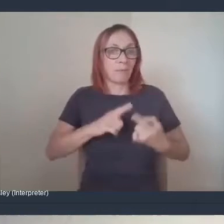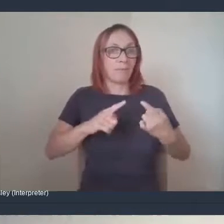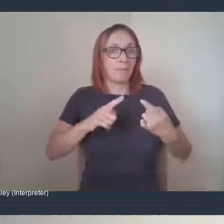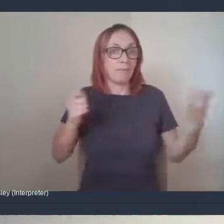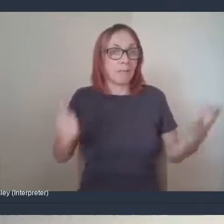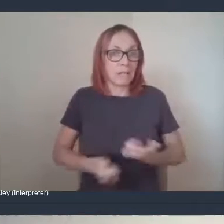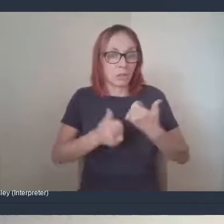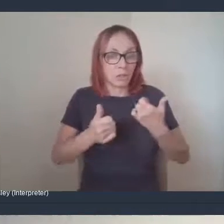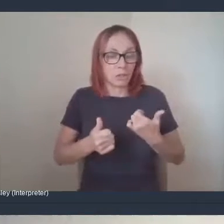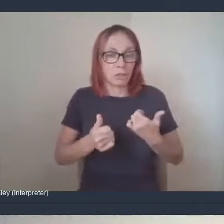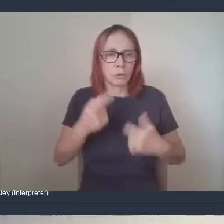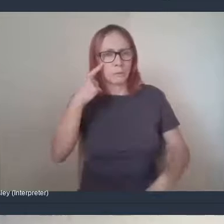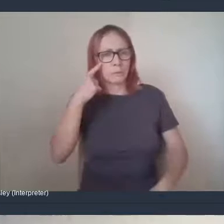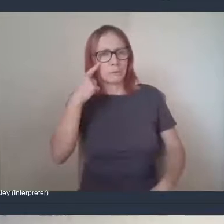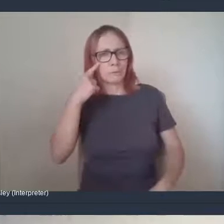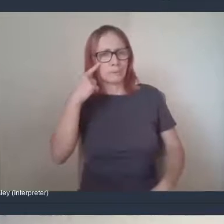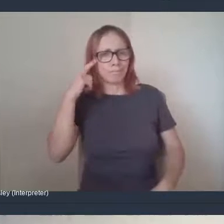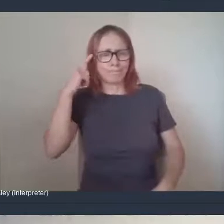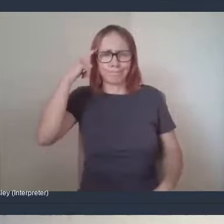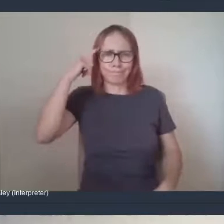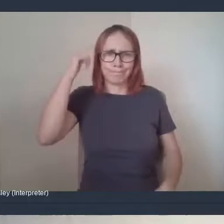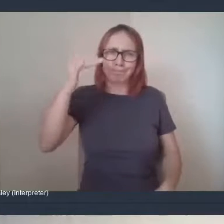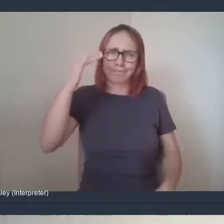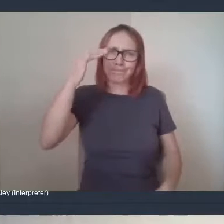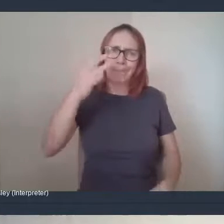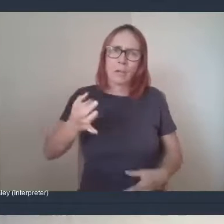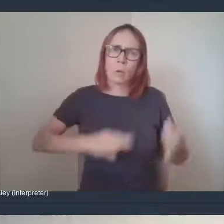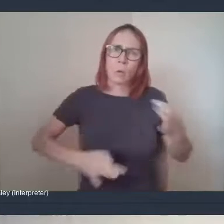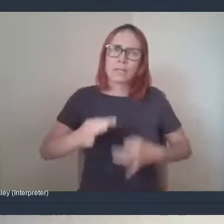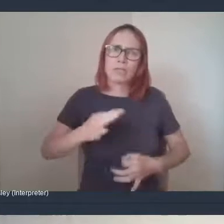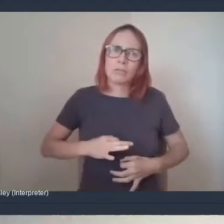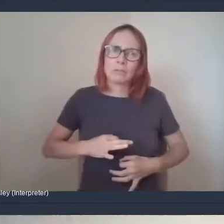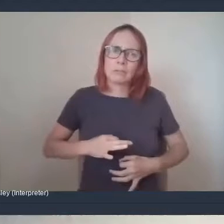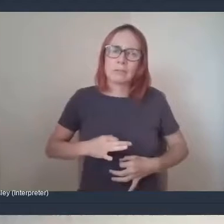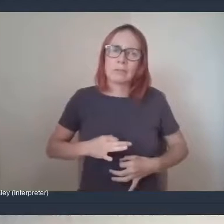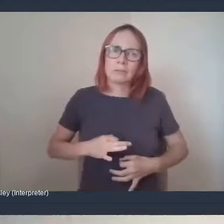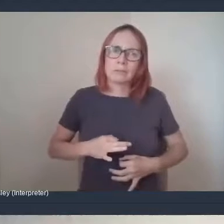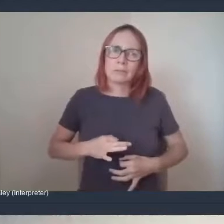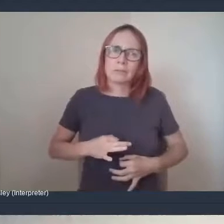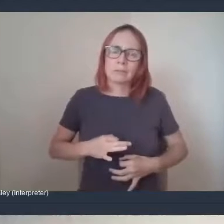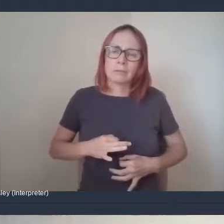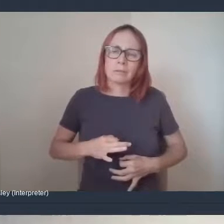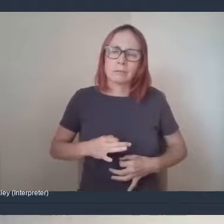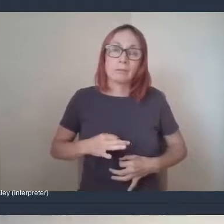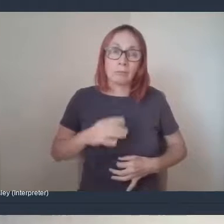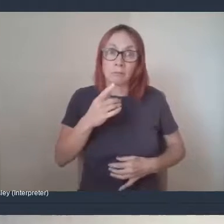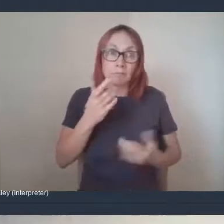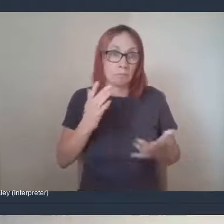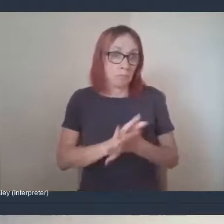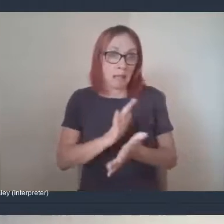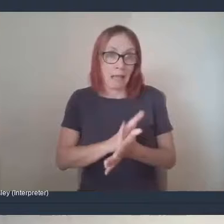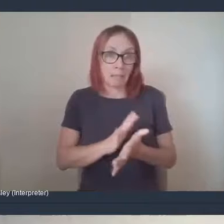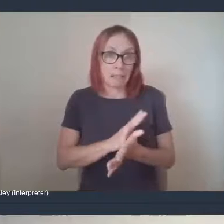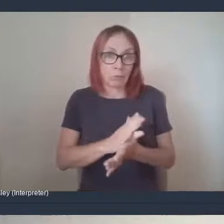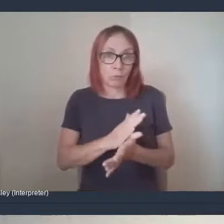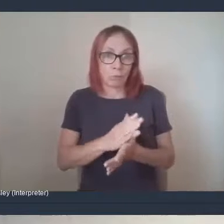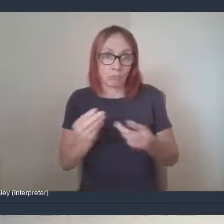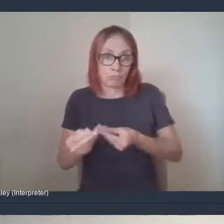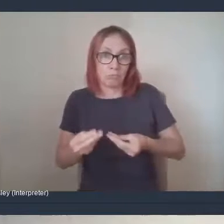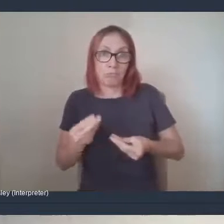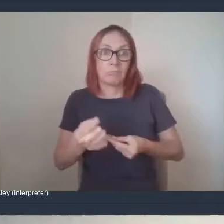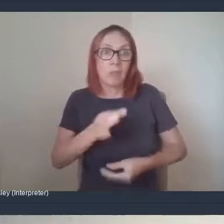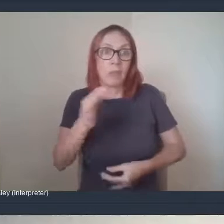questions to ask afterwards that you might have thought of, and we can pass these on to both of these pantries